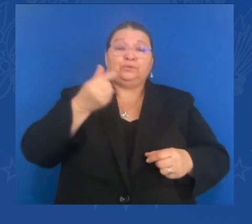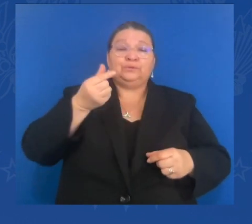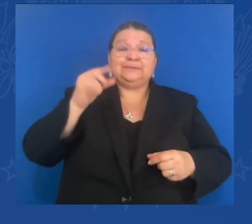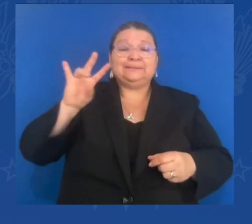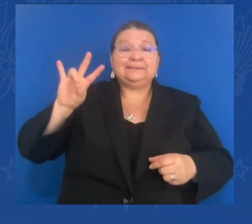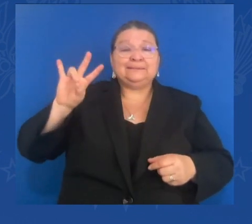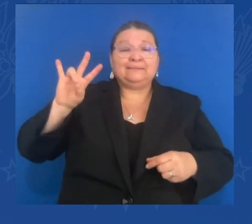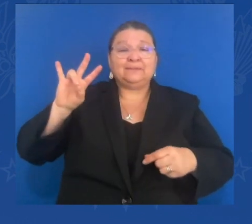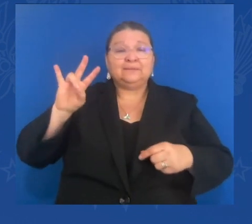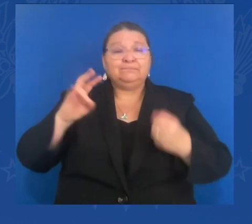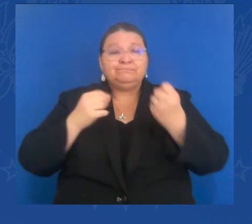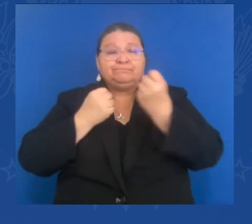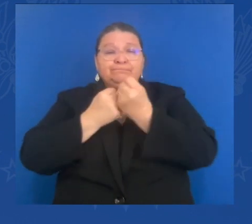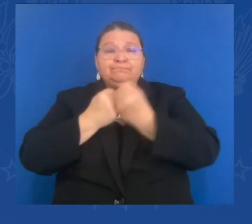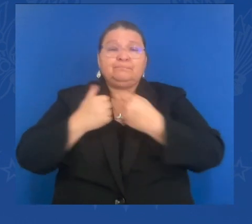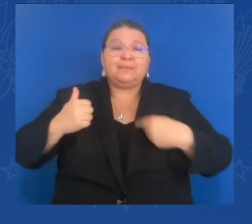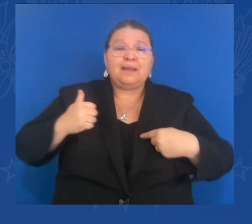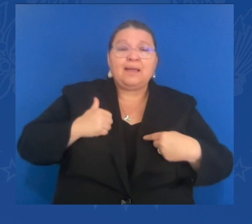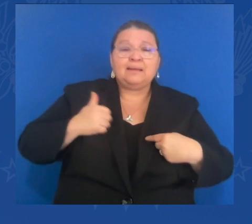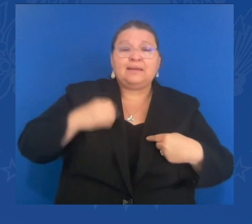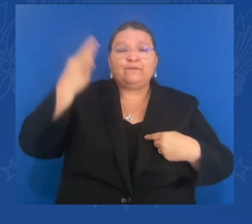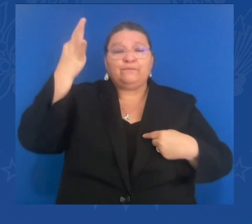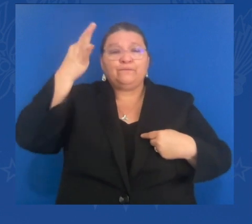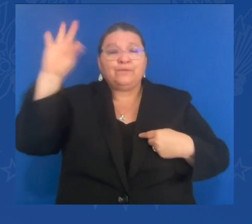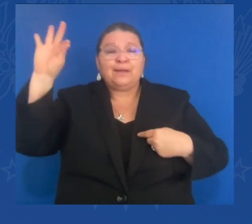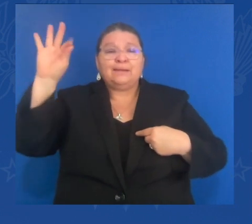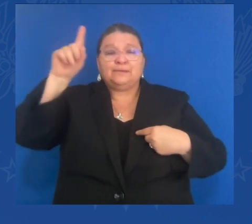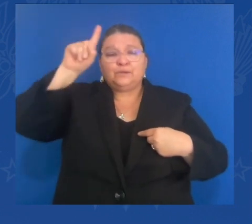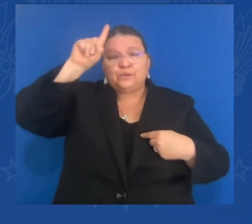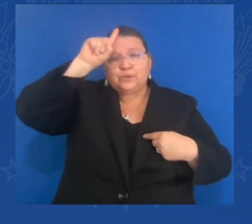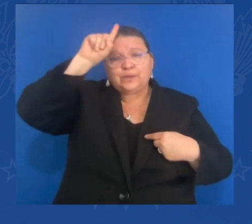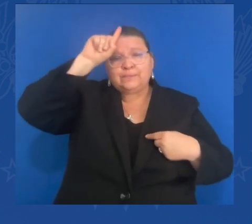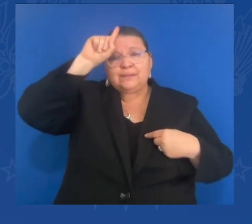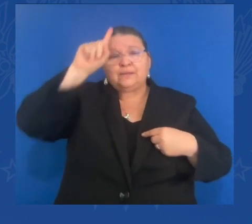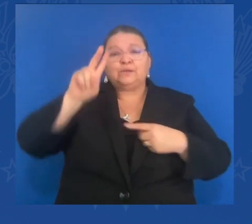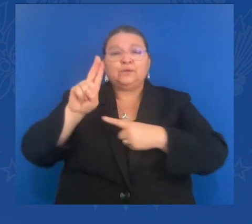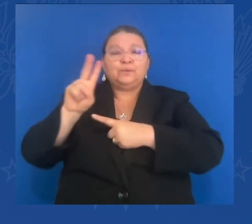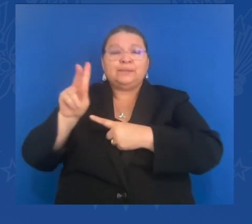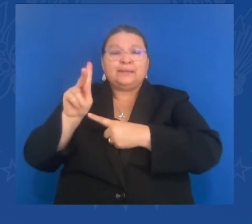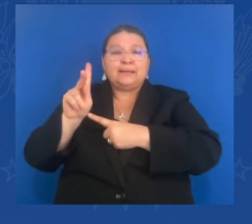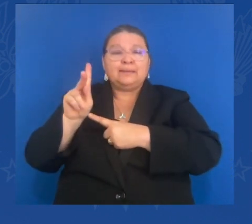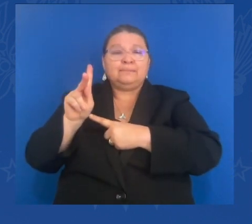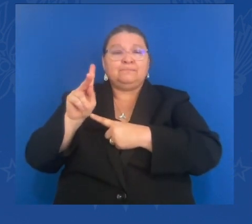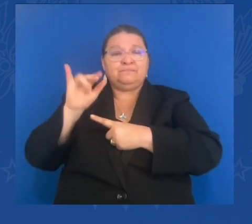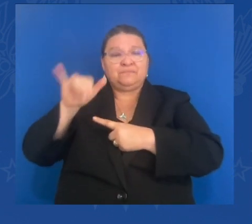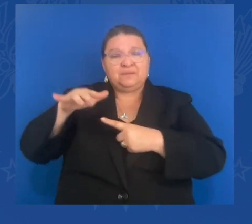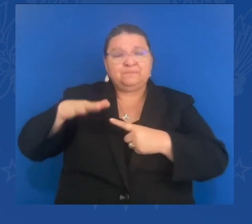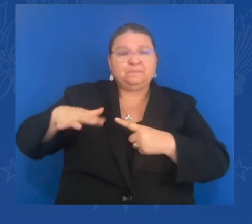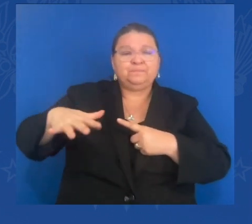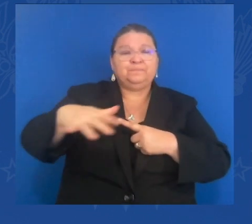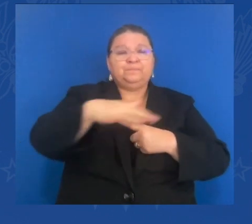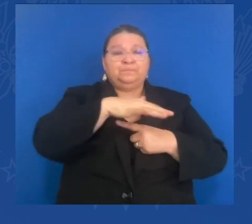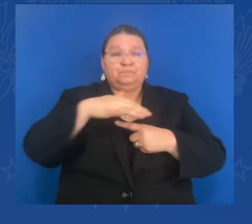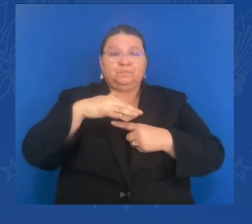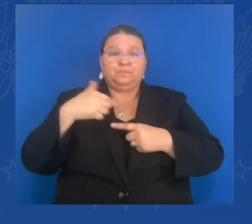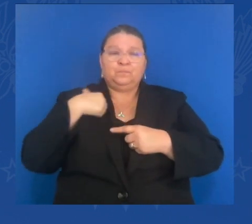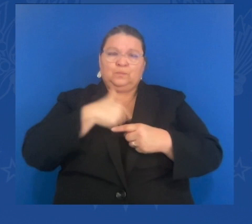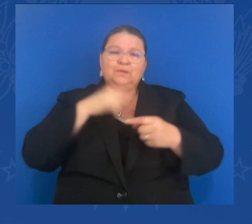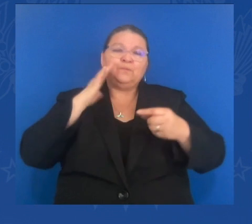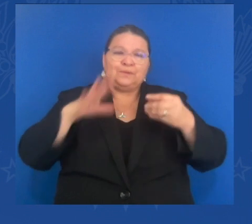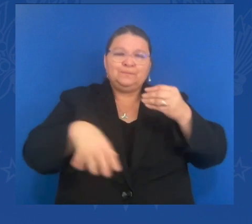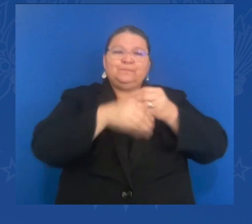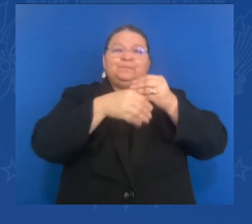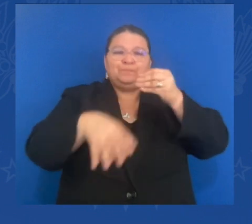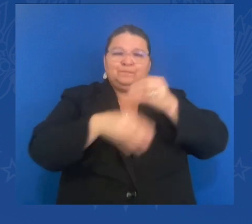the United Kingdom, as well as the European Union — we're going to jointly announce several new steps to squeeze Putin and hold a more — even more accountable for his